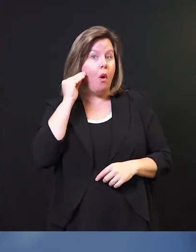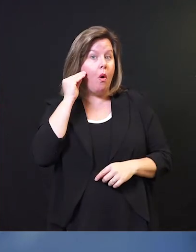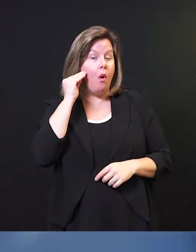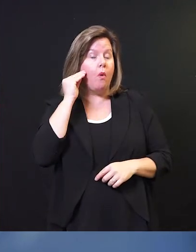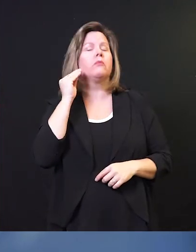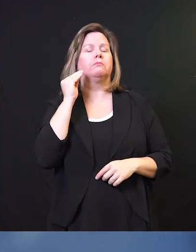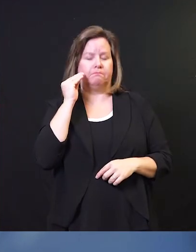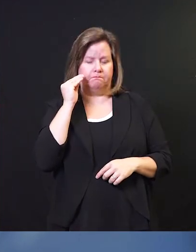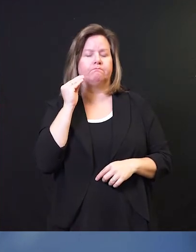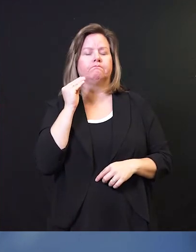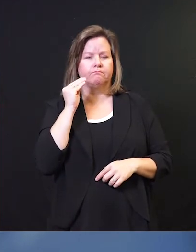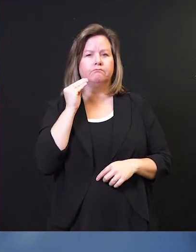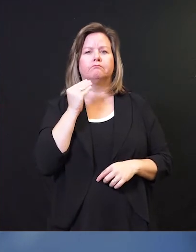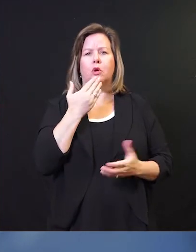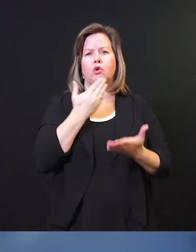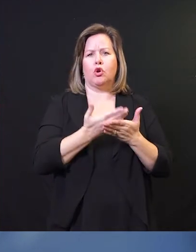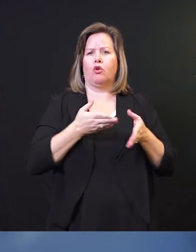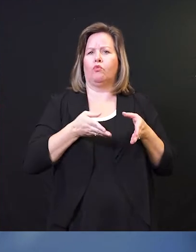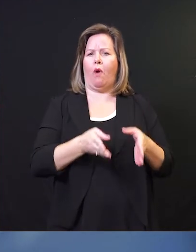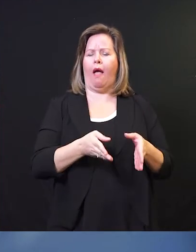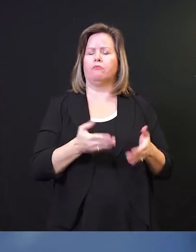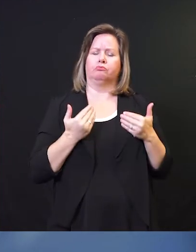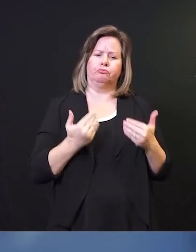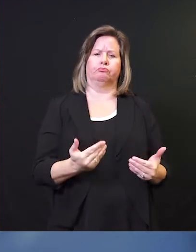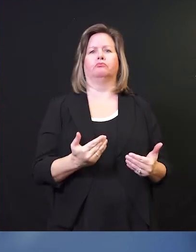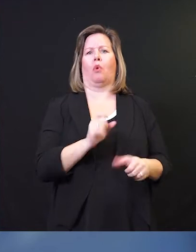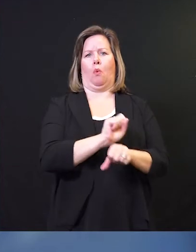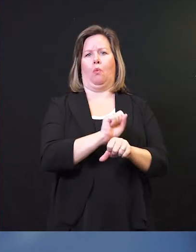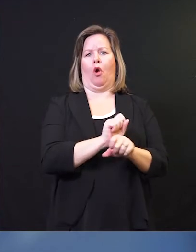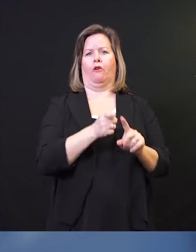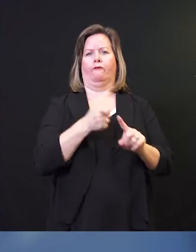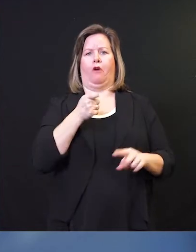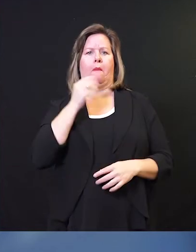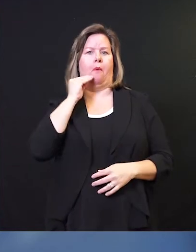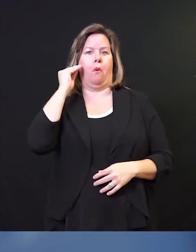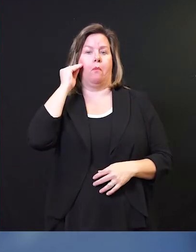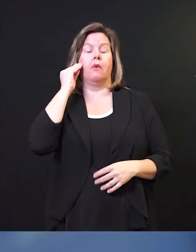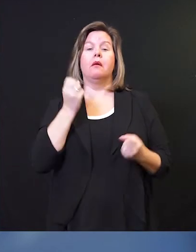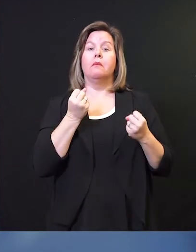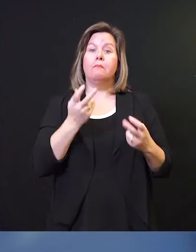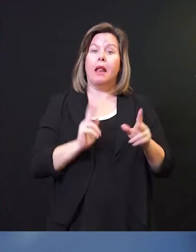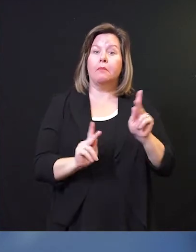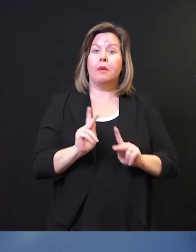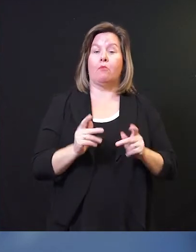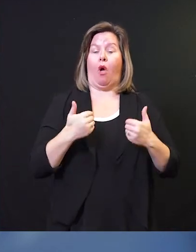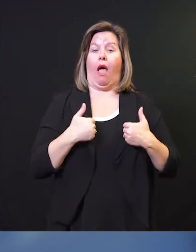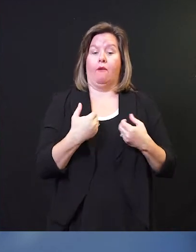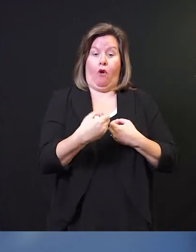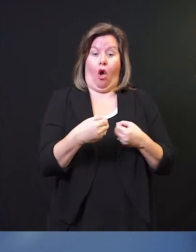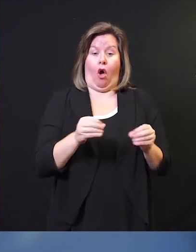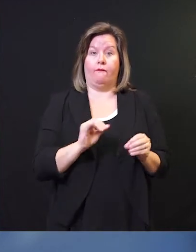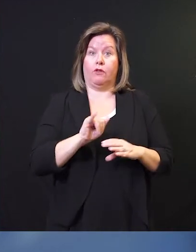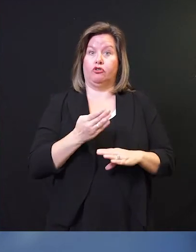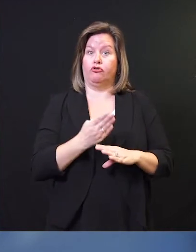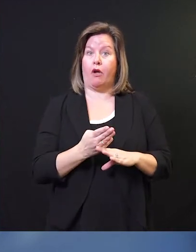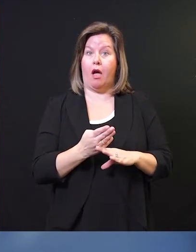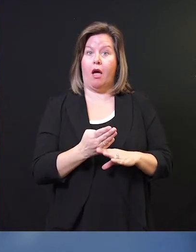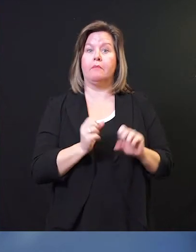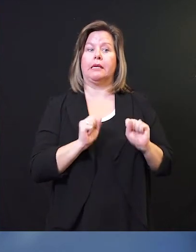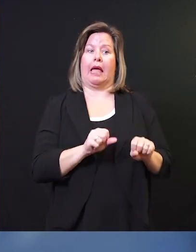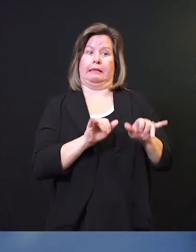please do that. There are many of us who have office jobs that can be just as productive from home